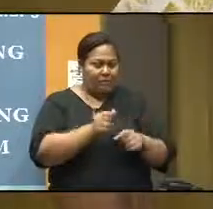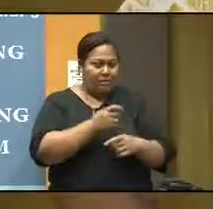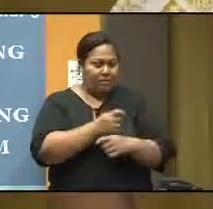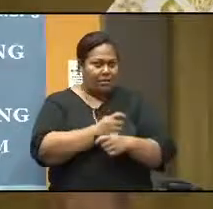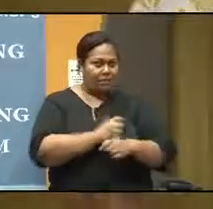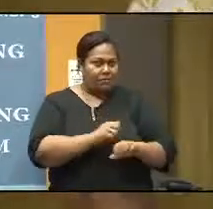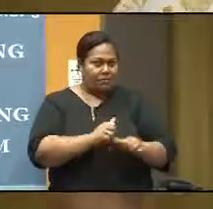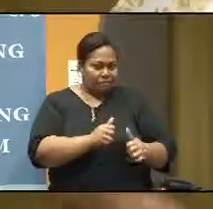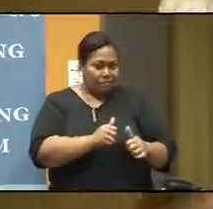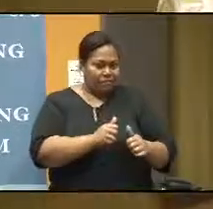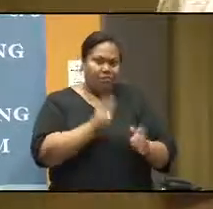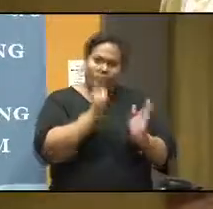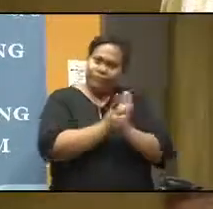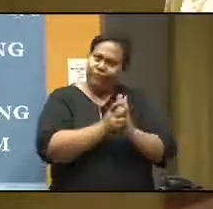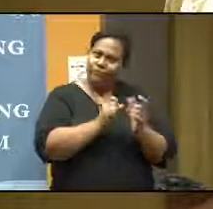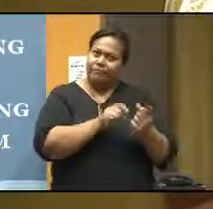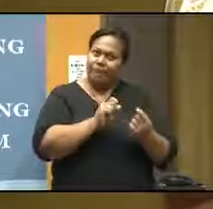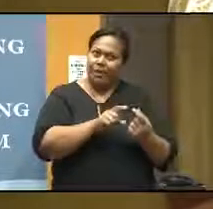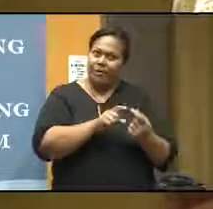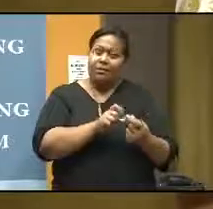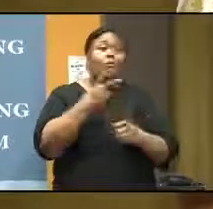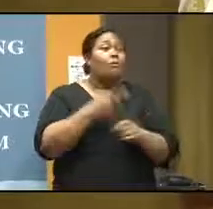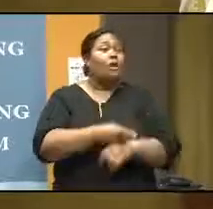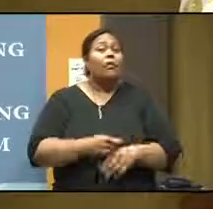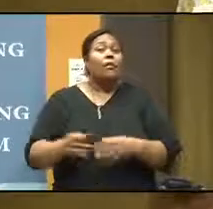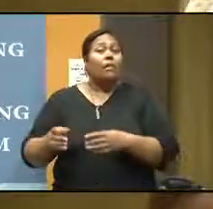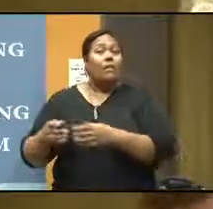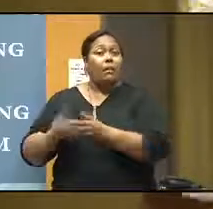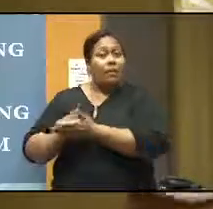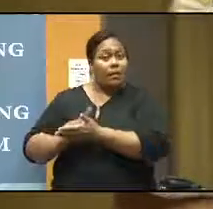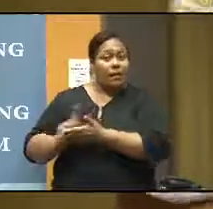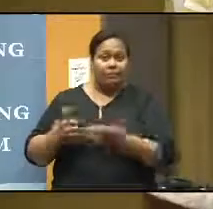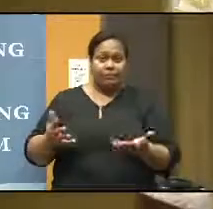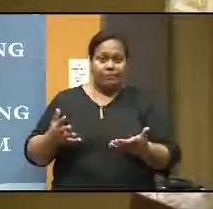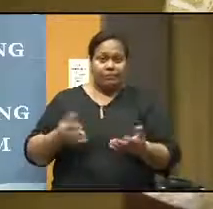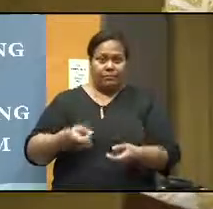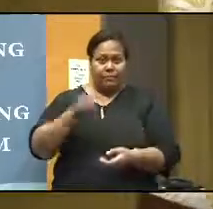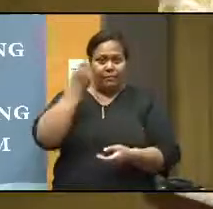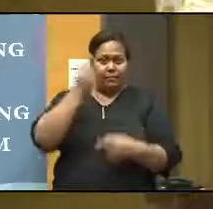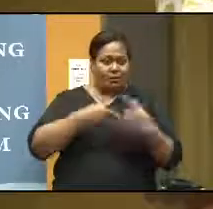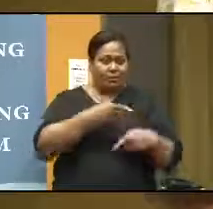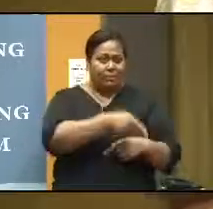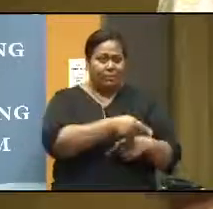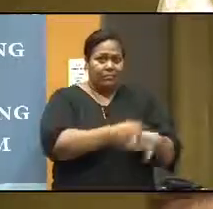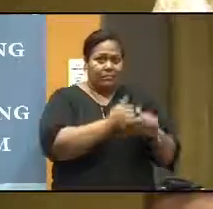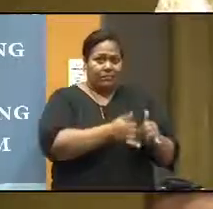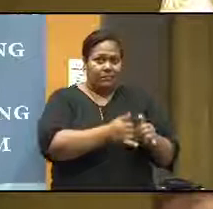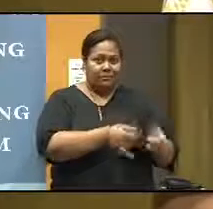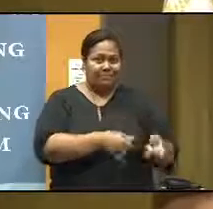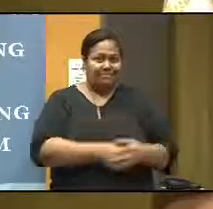engaged in the subsequent assessment task, and the notion around the authenticity of the task that you look at, I it's particularly important as well.